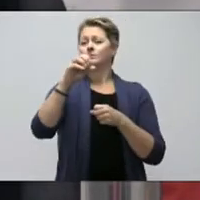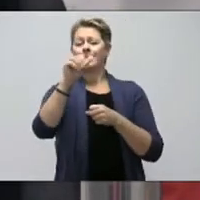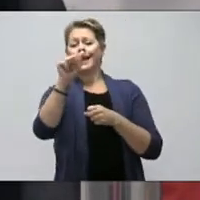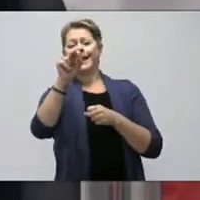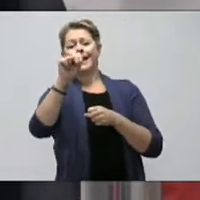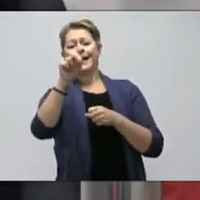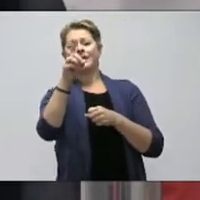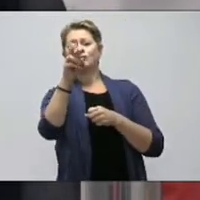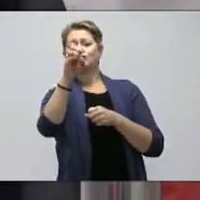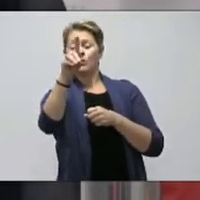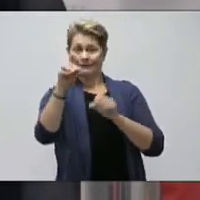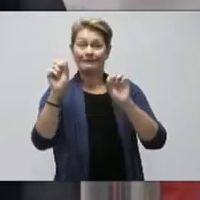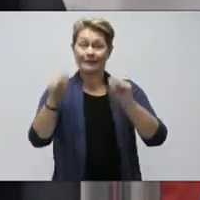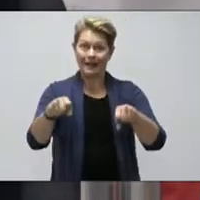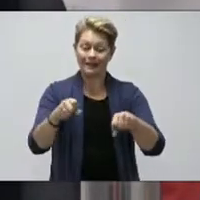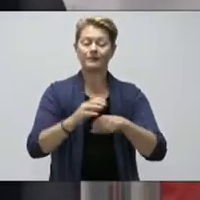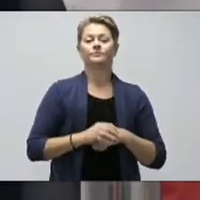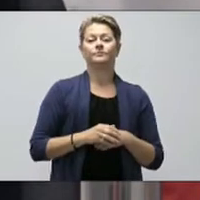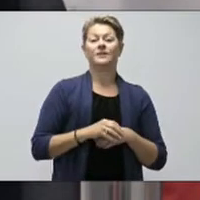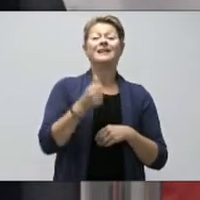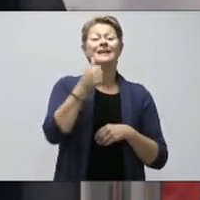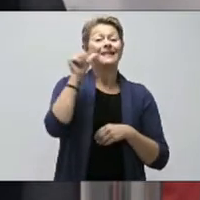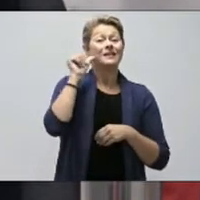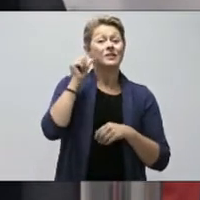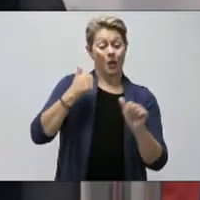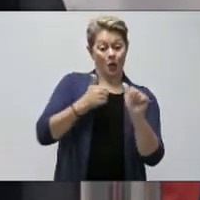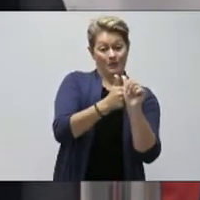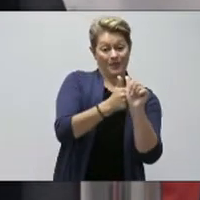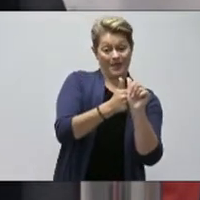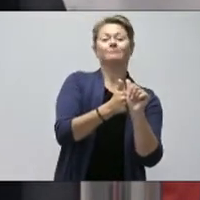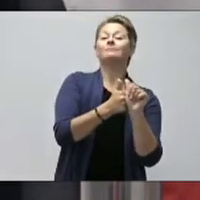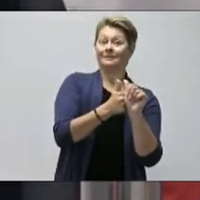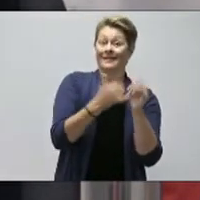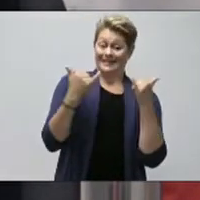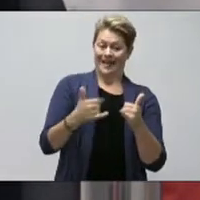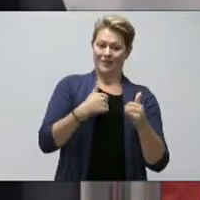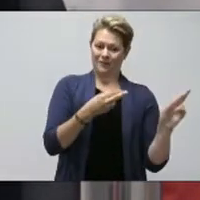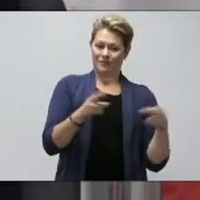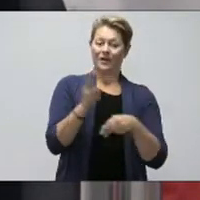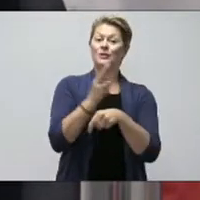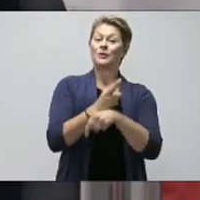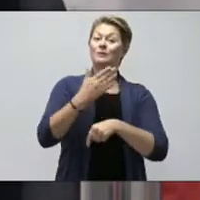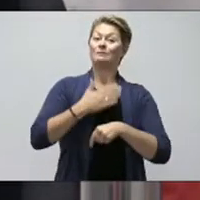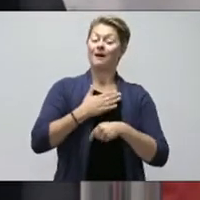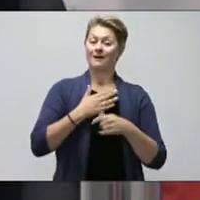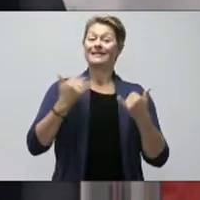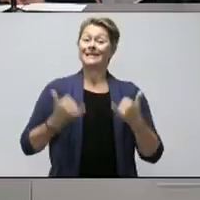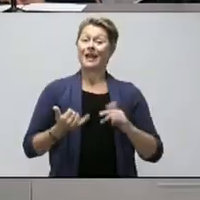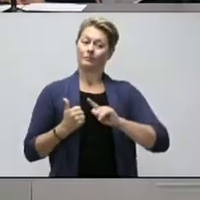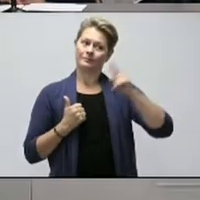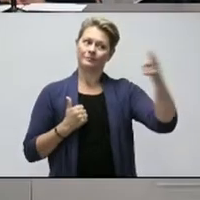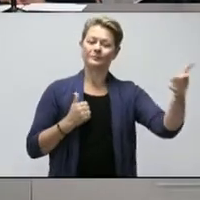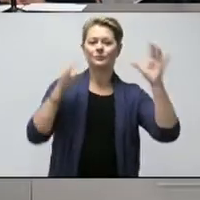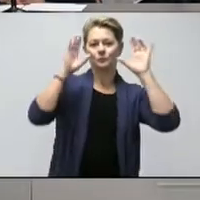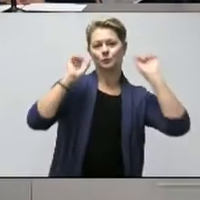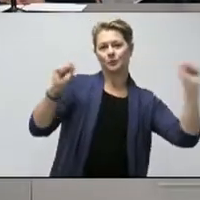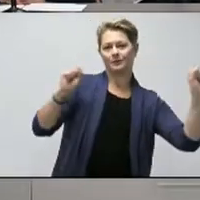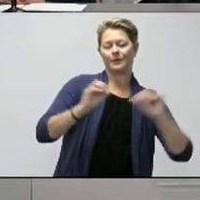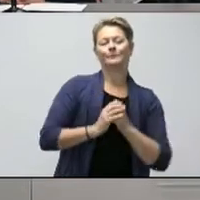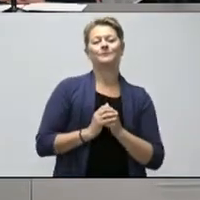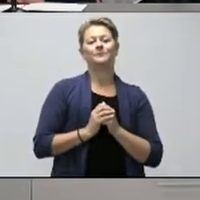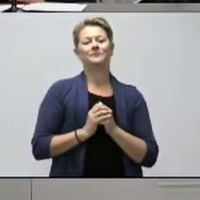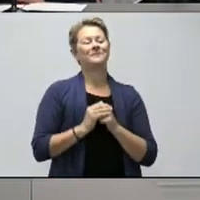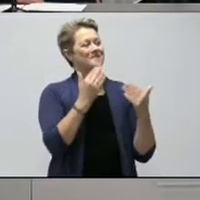yesterday, I now have it ready to use. So thank you very much, everyone. Back to you, Premier. Thank you, Minister.